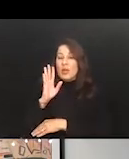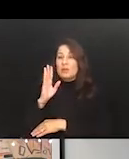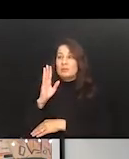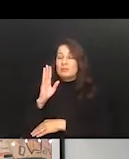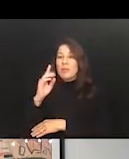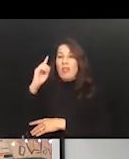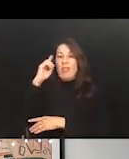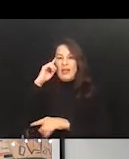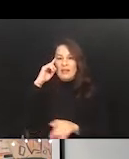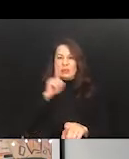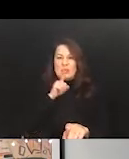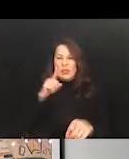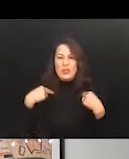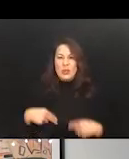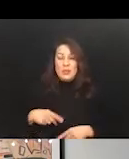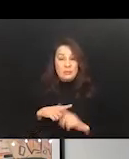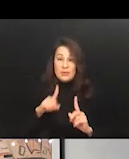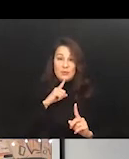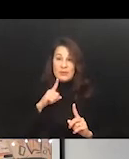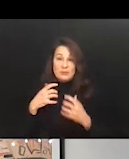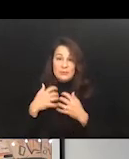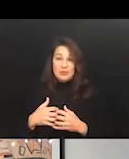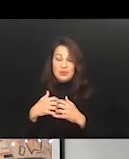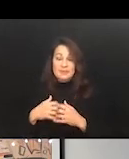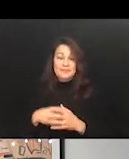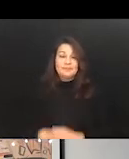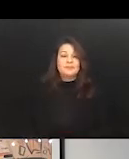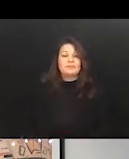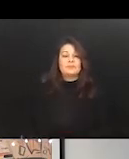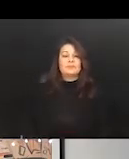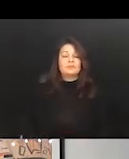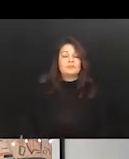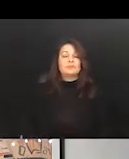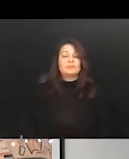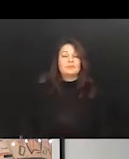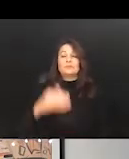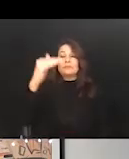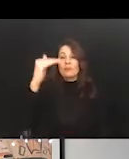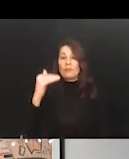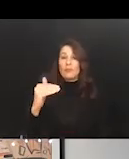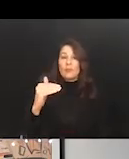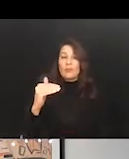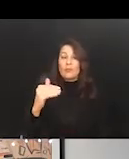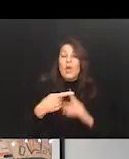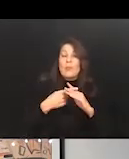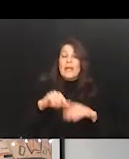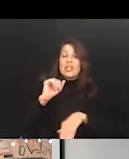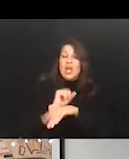human. Begin a job application by voice. So if you have an Alexa, Google Home,